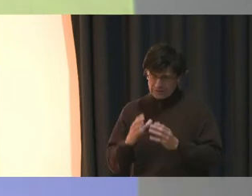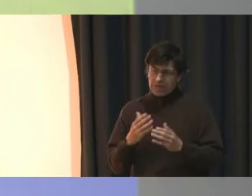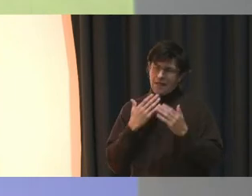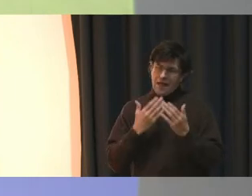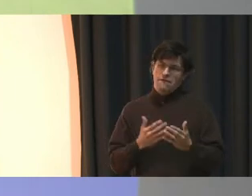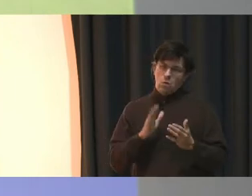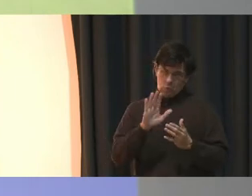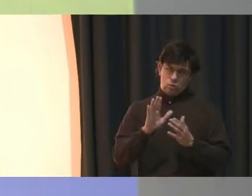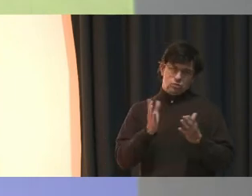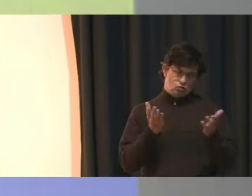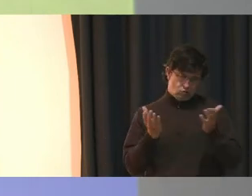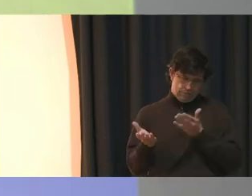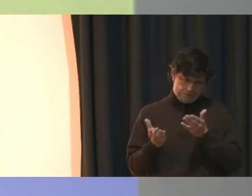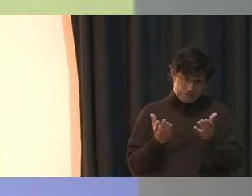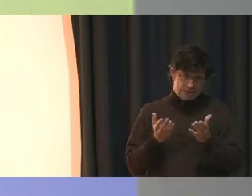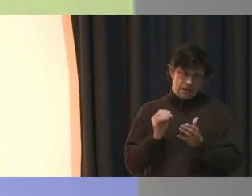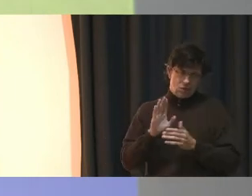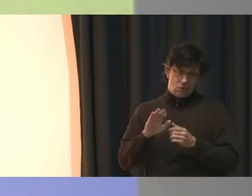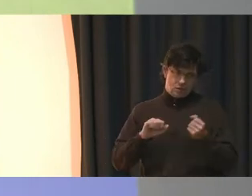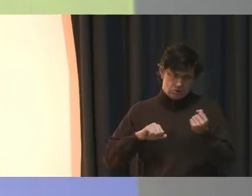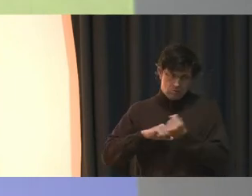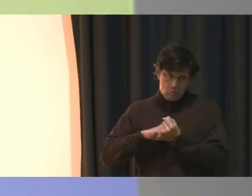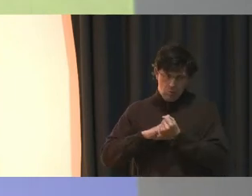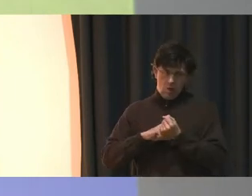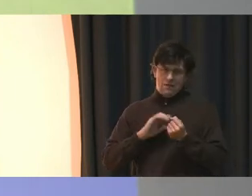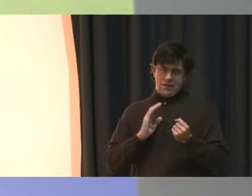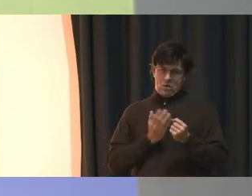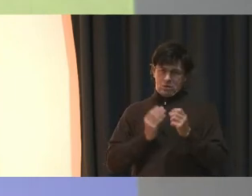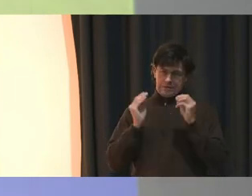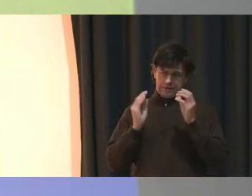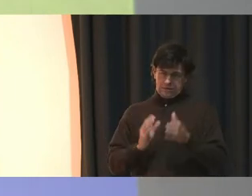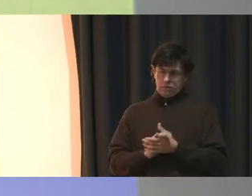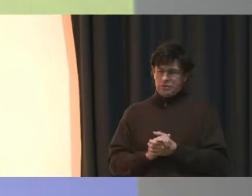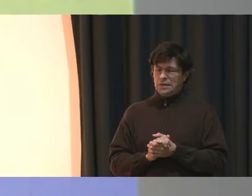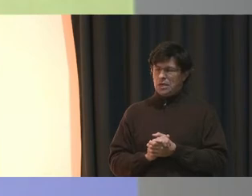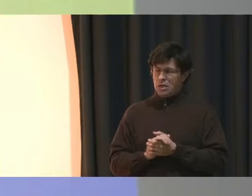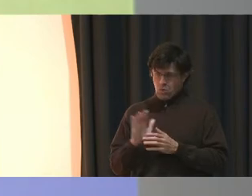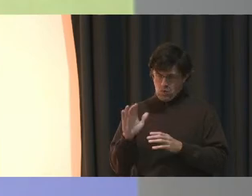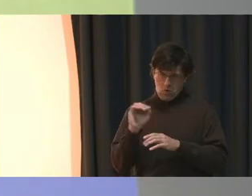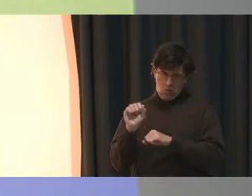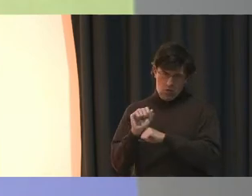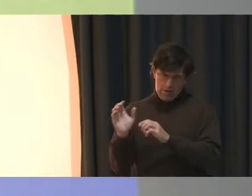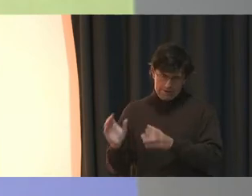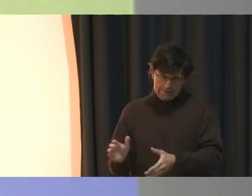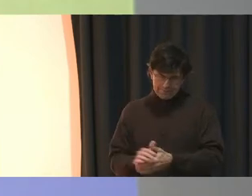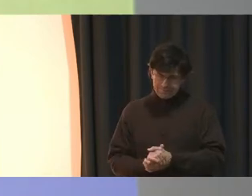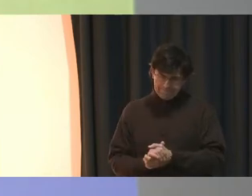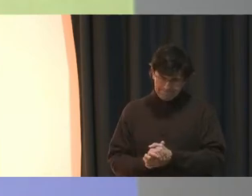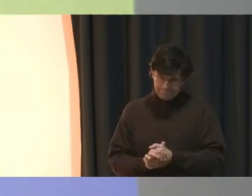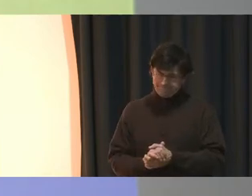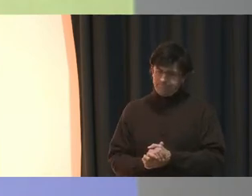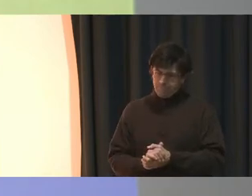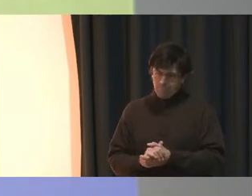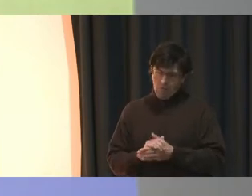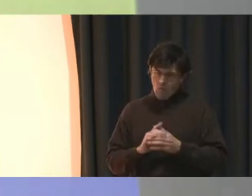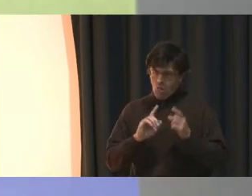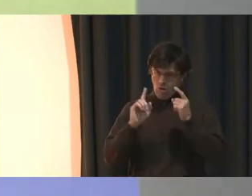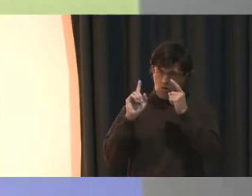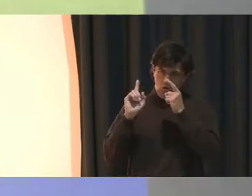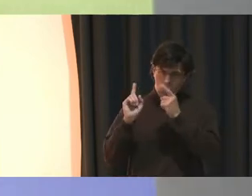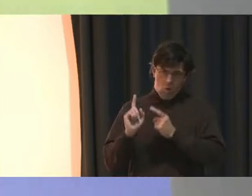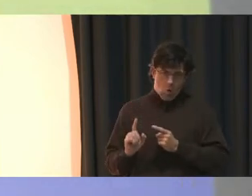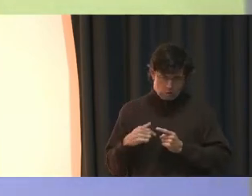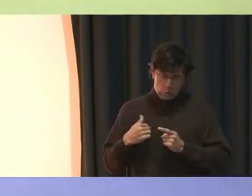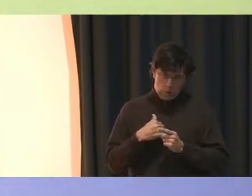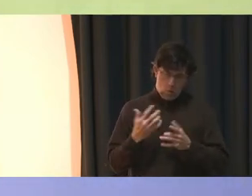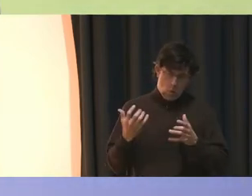you for your service and your support of our teachers, your colleagues, the goals that we want